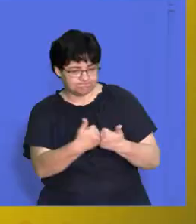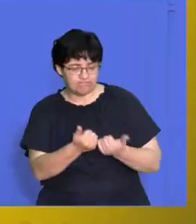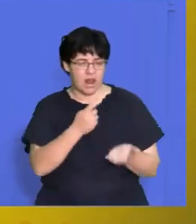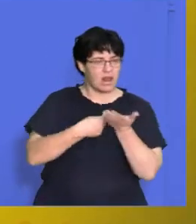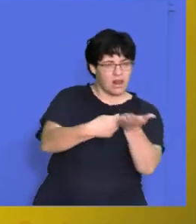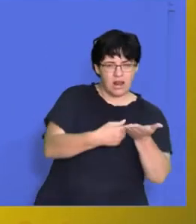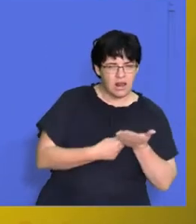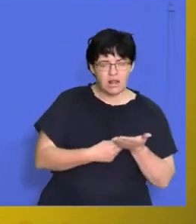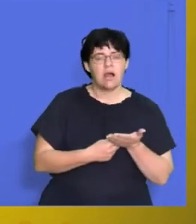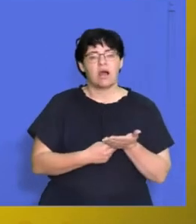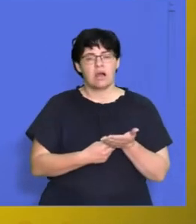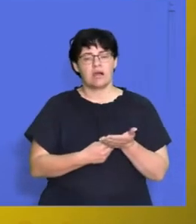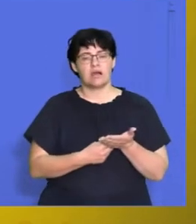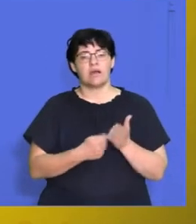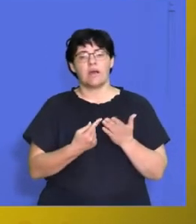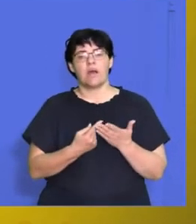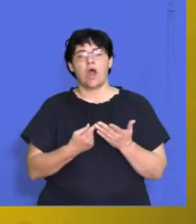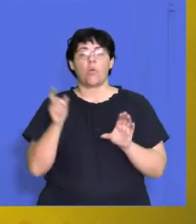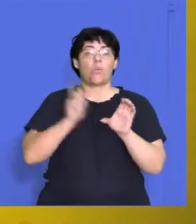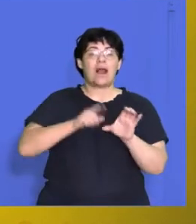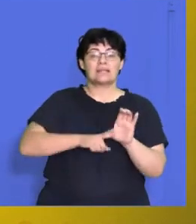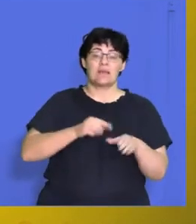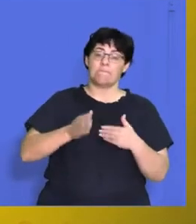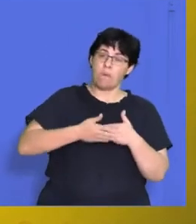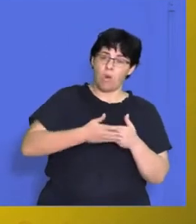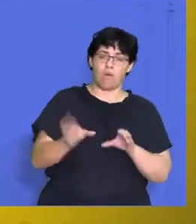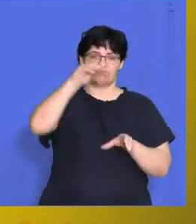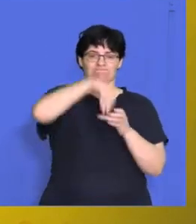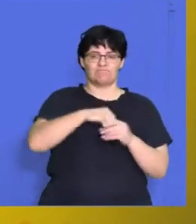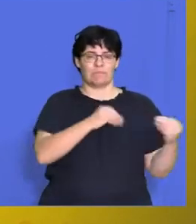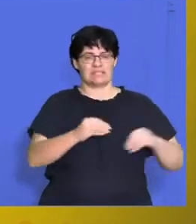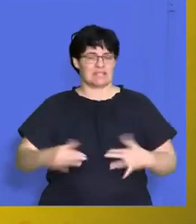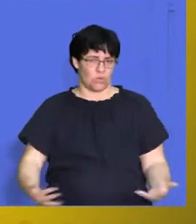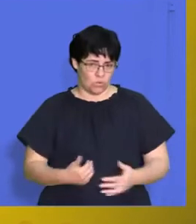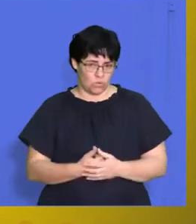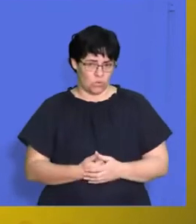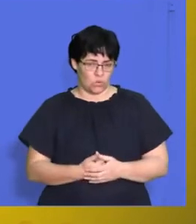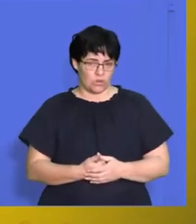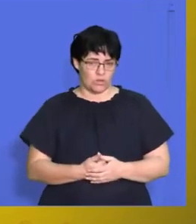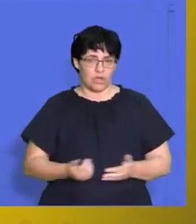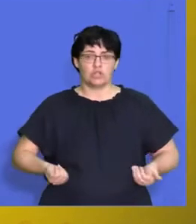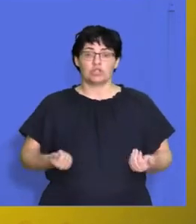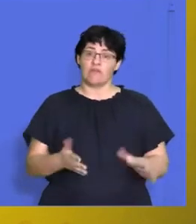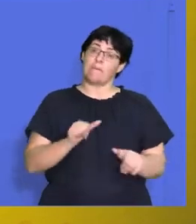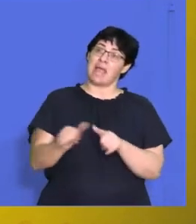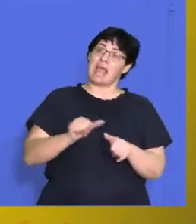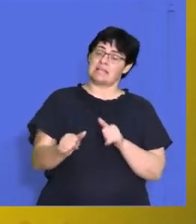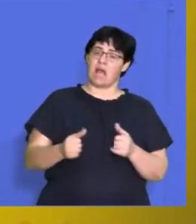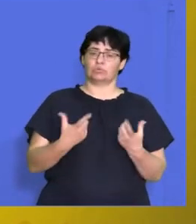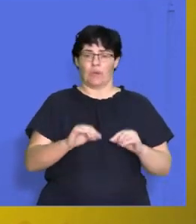how can we bring in more quality into the business how can we make the product or service even better